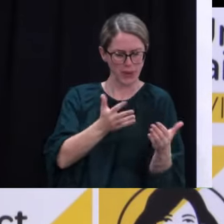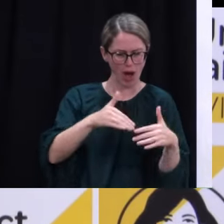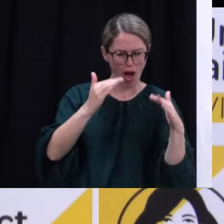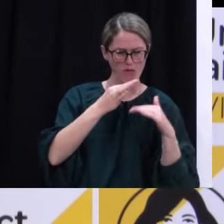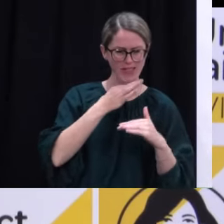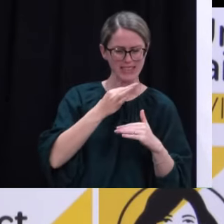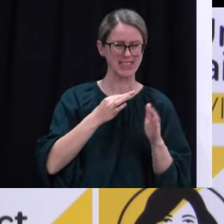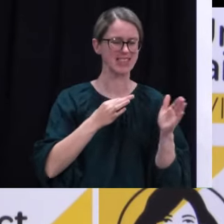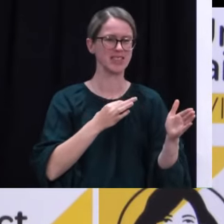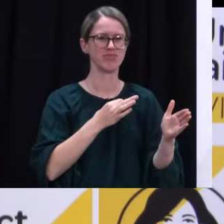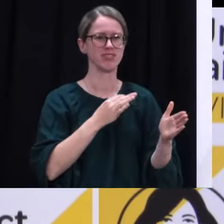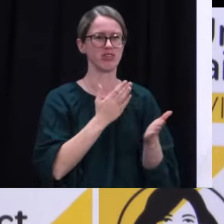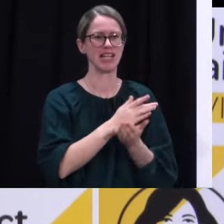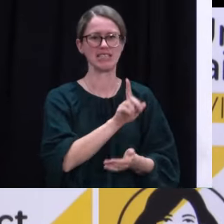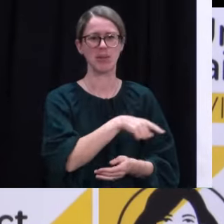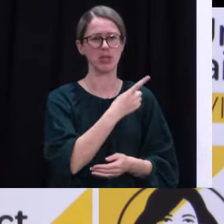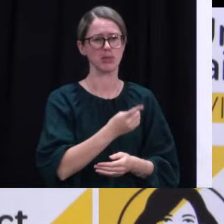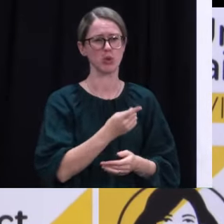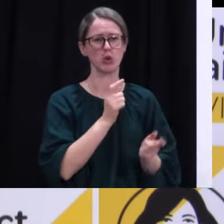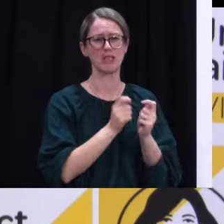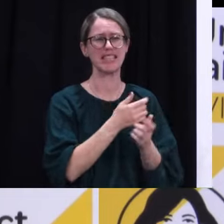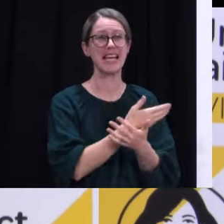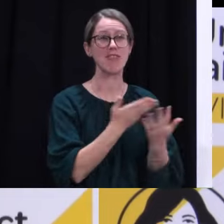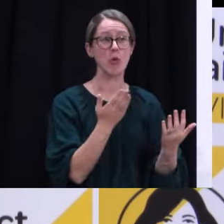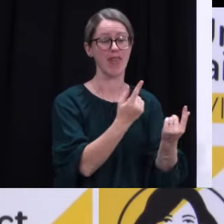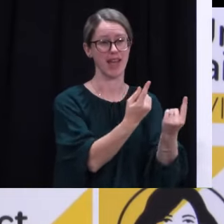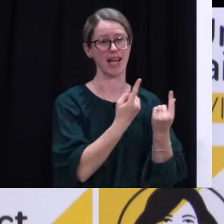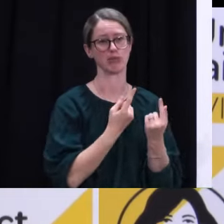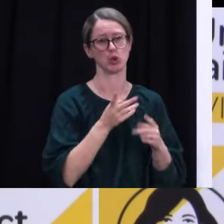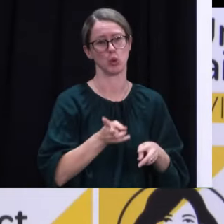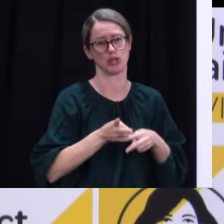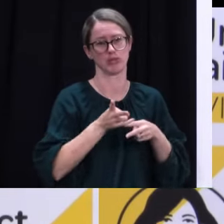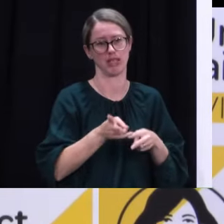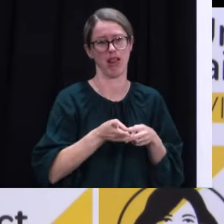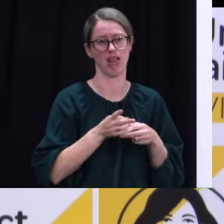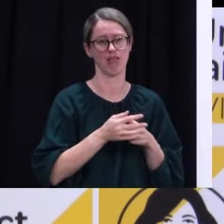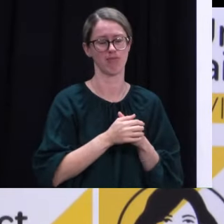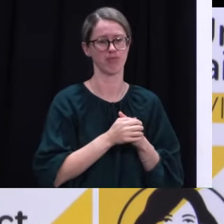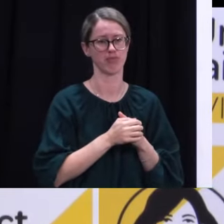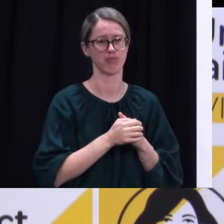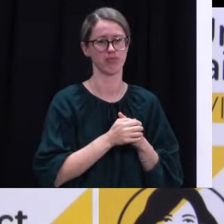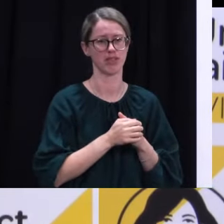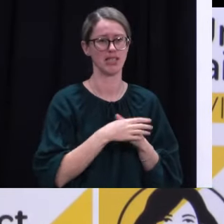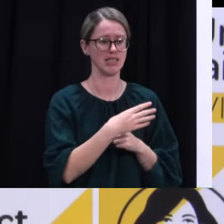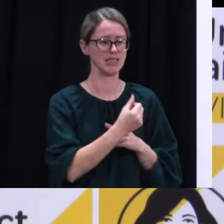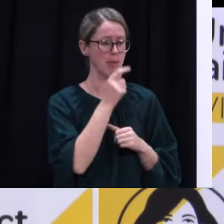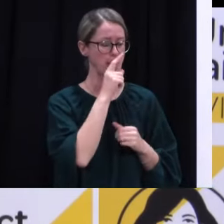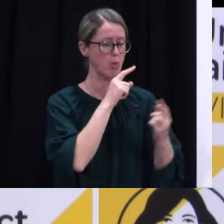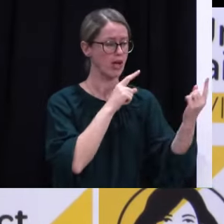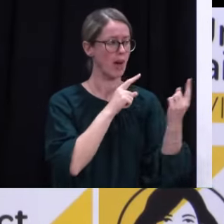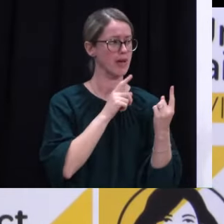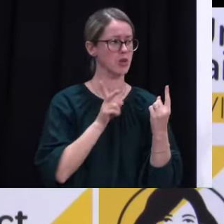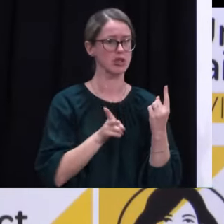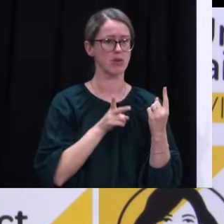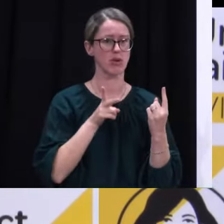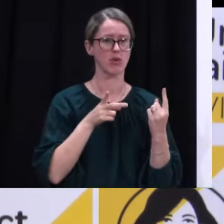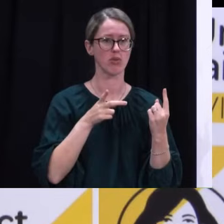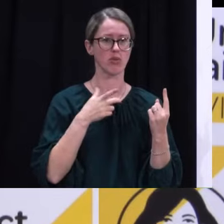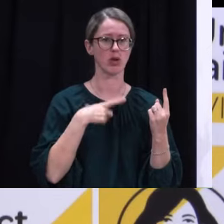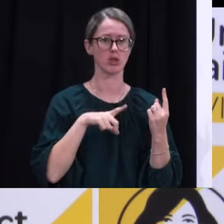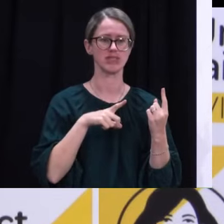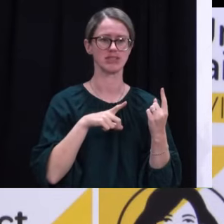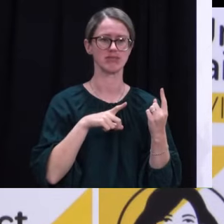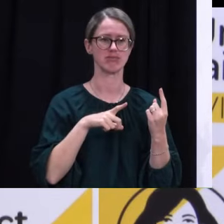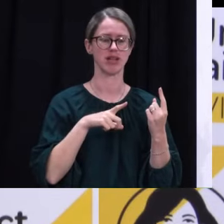operationally feasible to test everybody coming on site or coming into the hospital. Some of them are, of course, coming in because of trauma